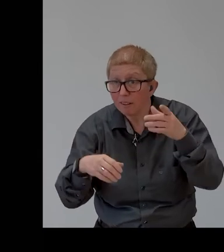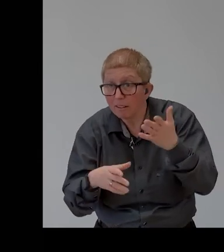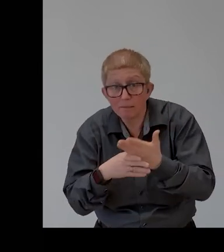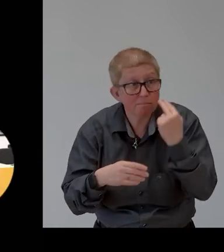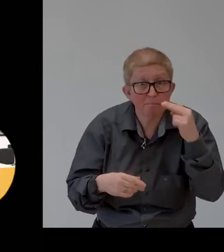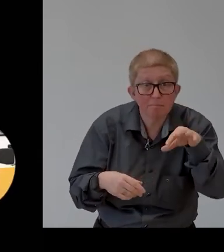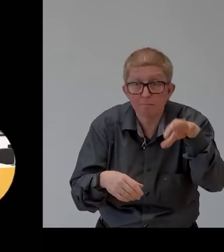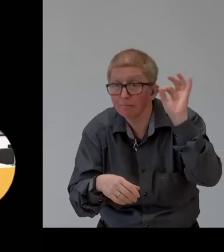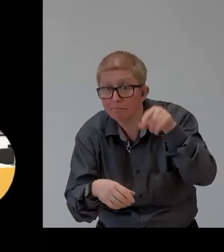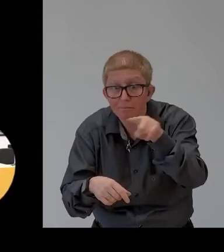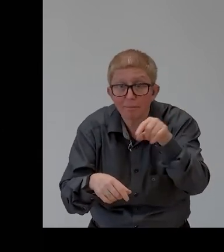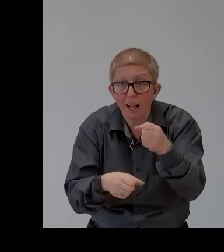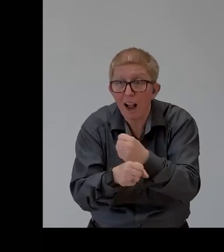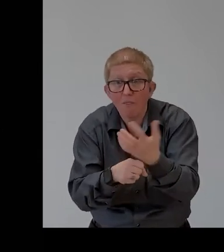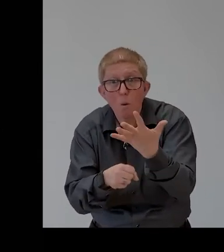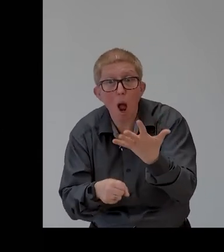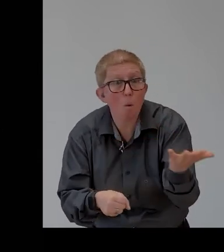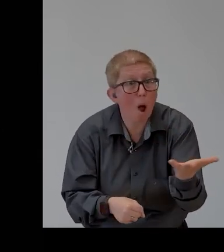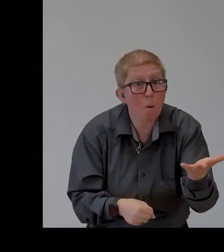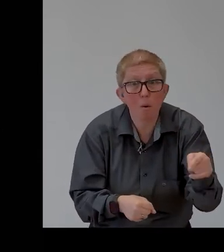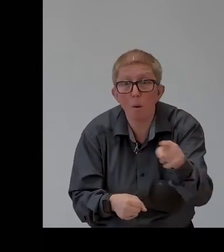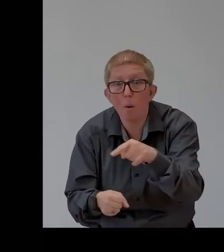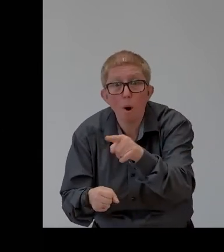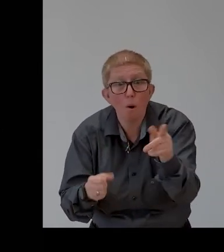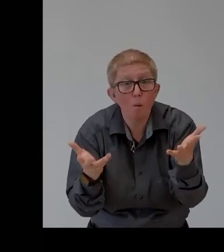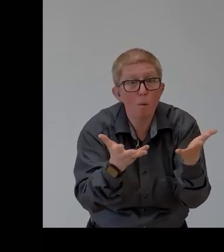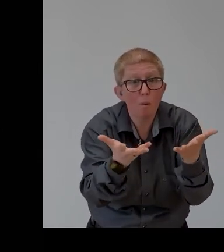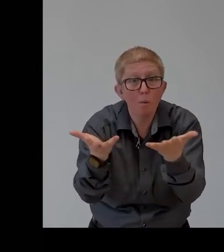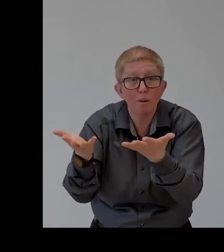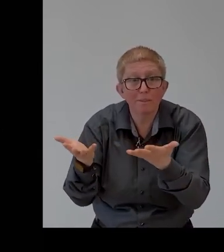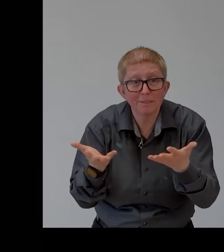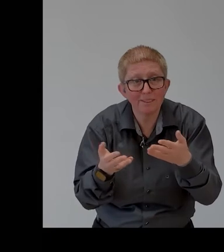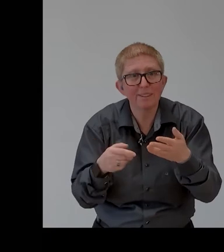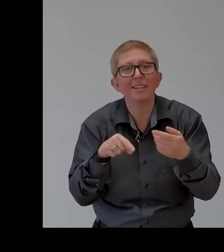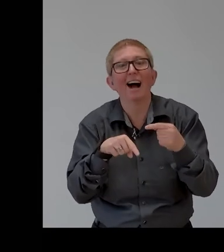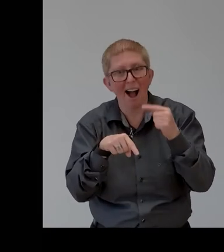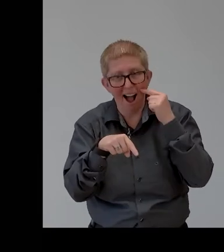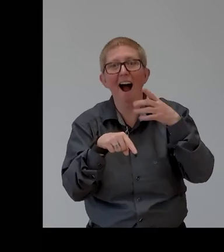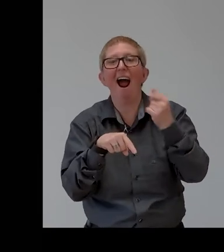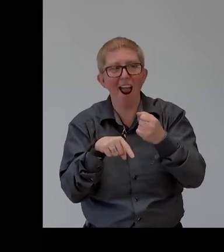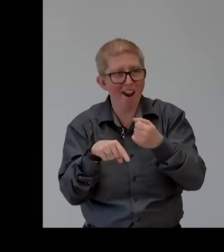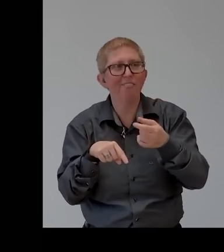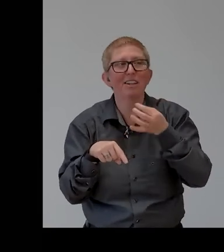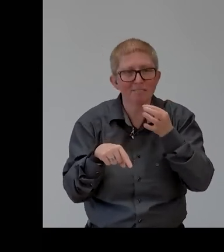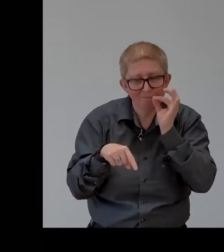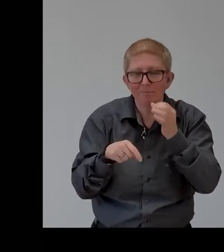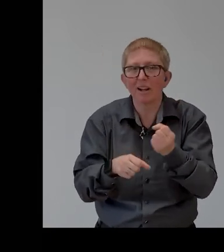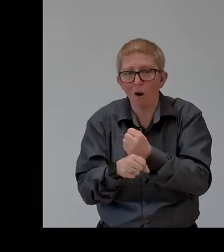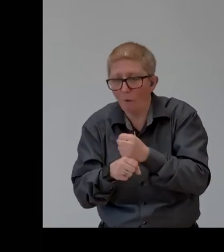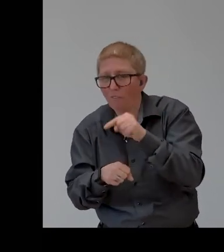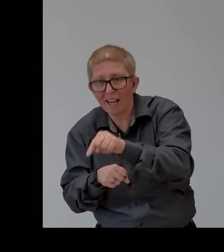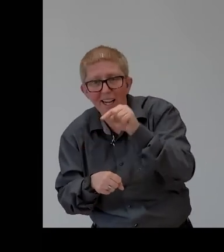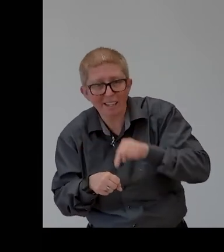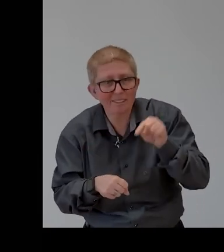anybody find a cup yeah we have a couple of coffee uh drinkers great so right here here is our